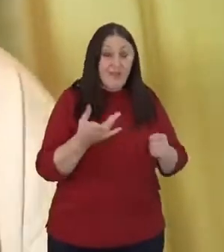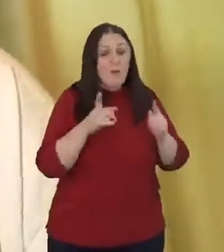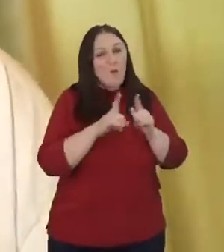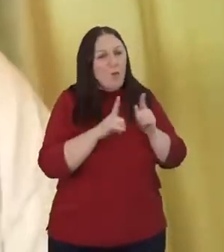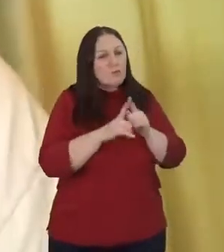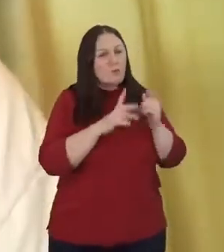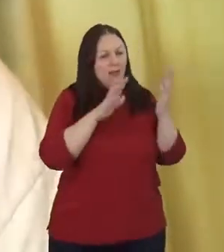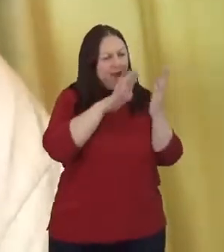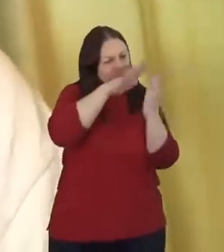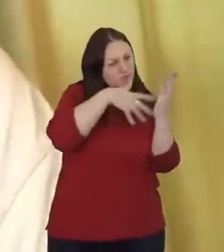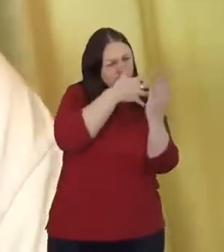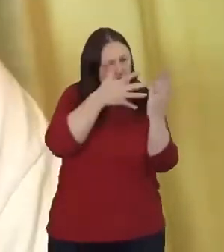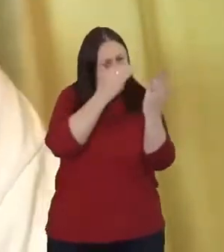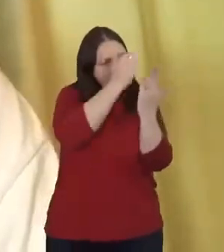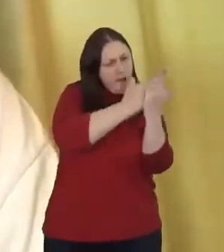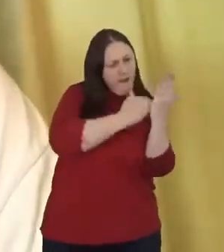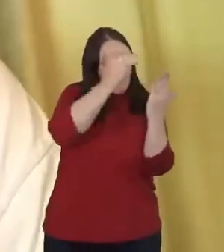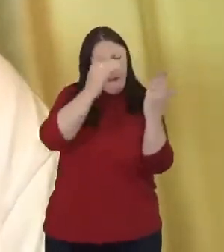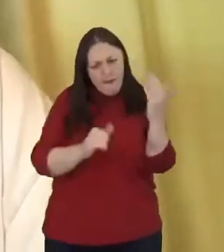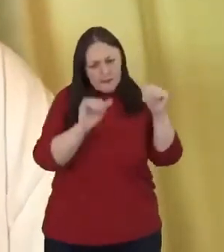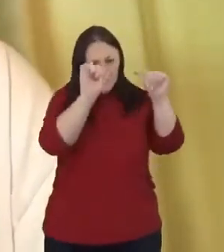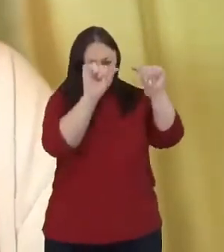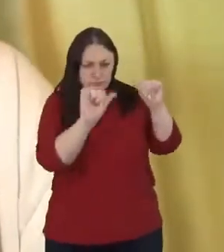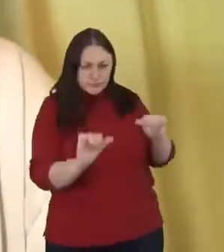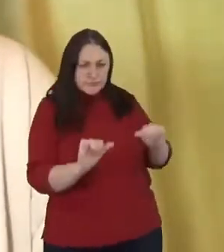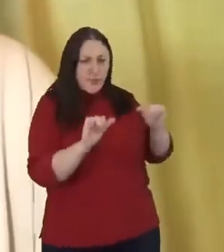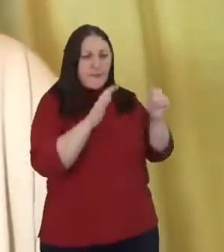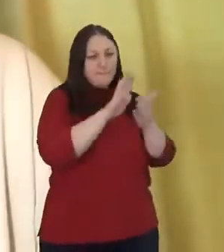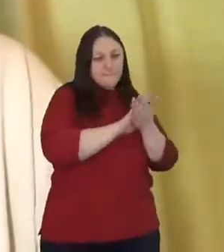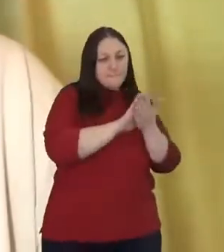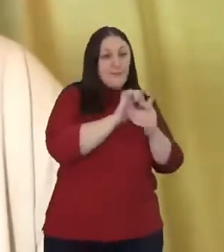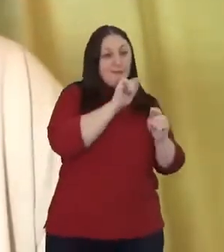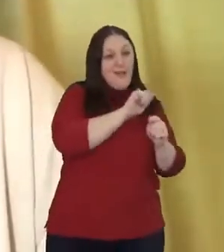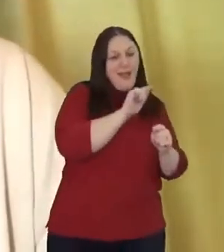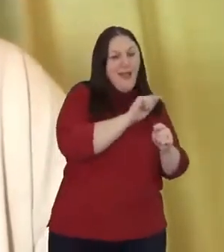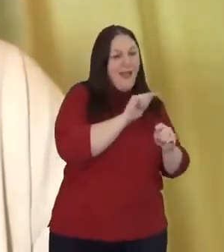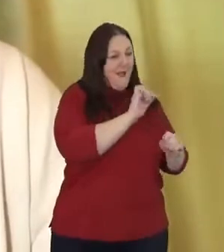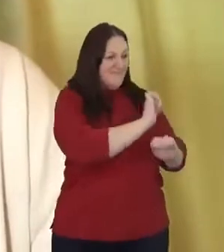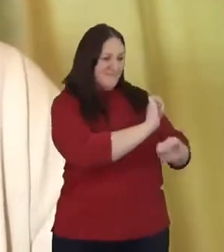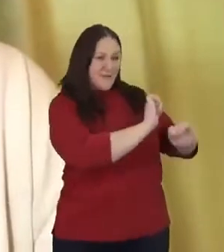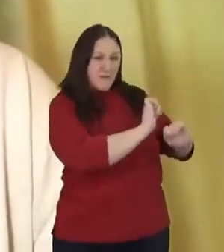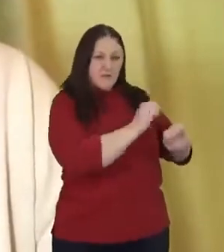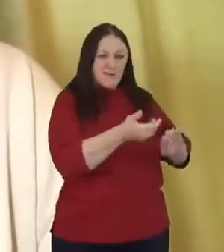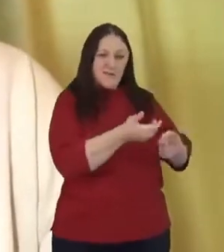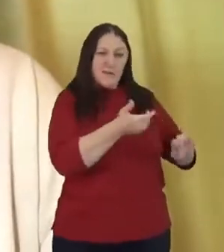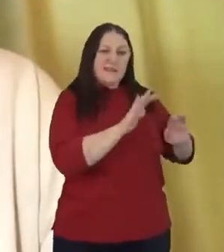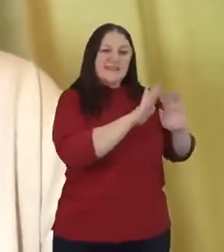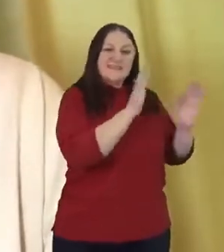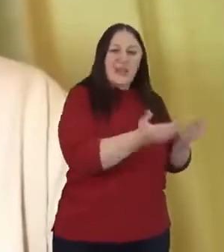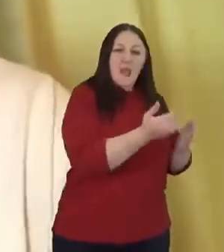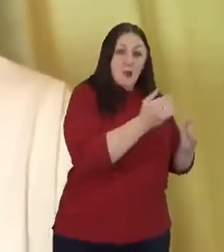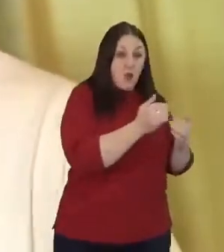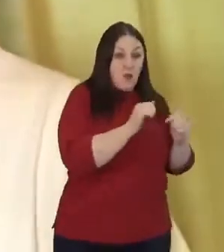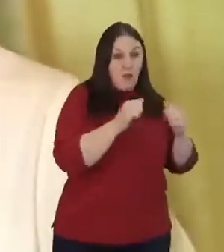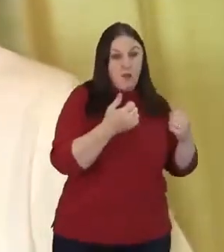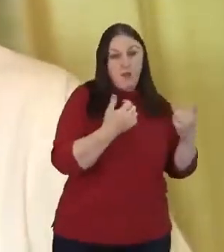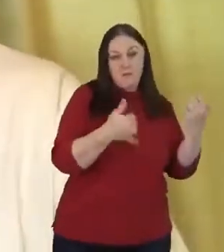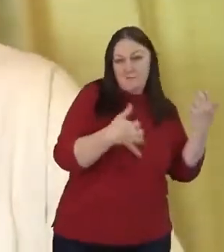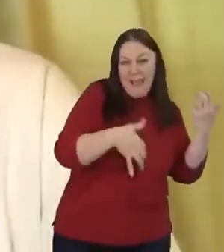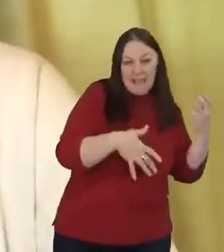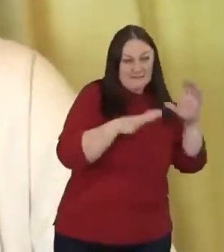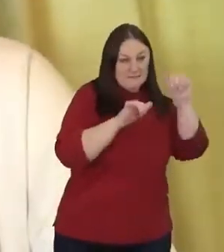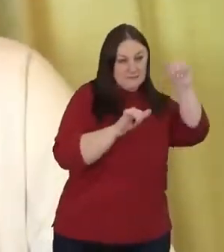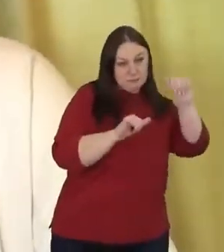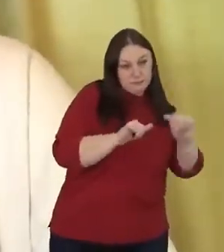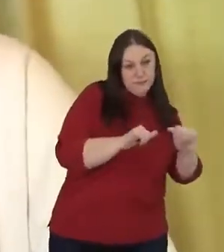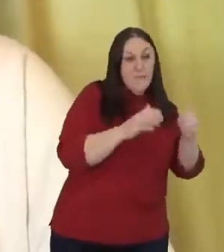gave us when we became a Christian that had the secular band, you know, and it said, if you like this secular band, then you'll really like